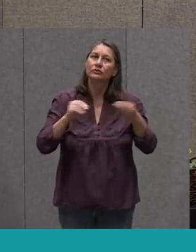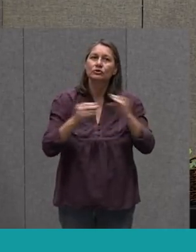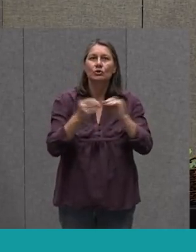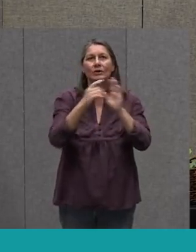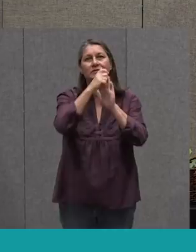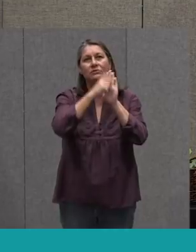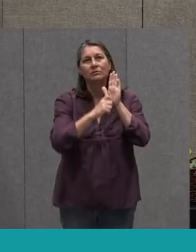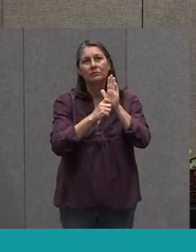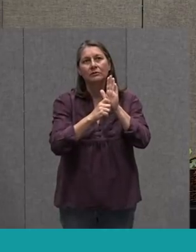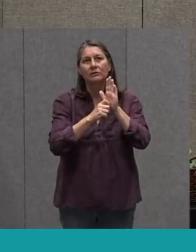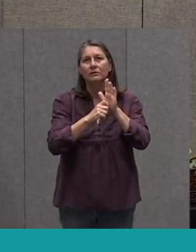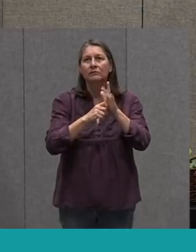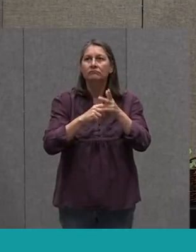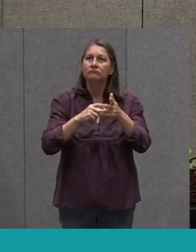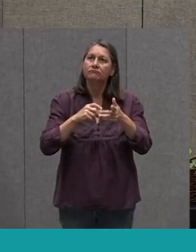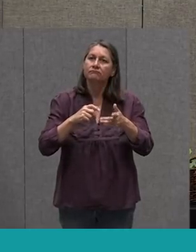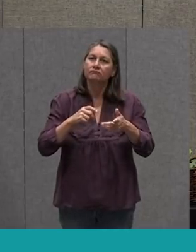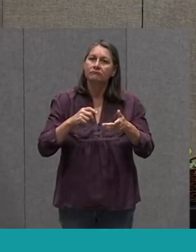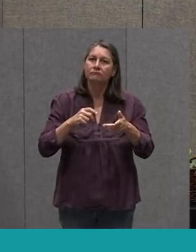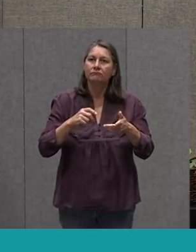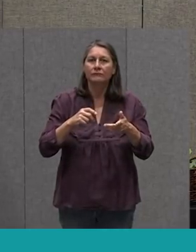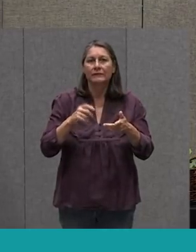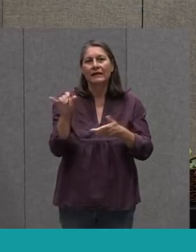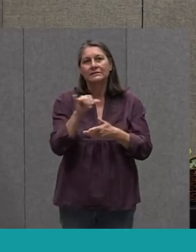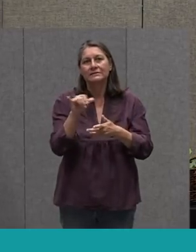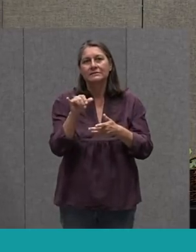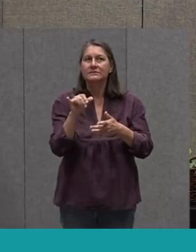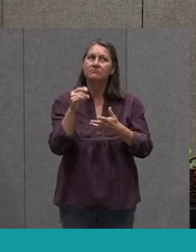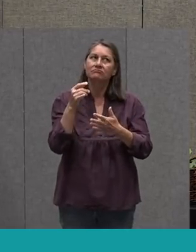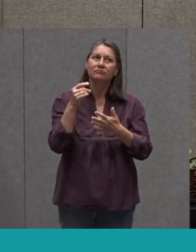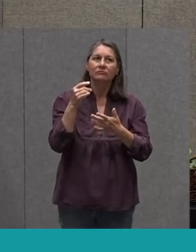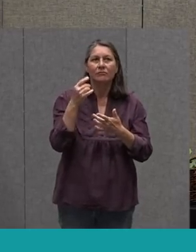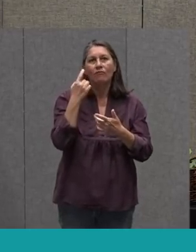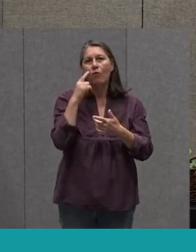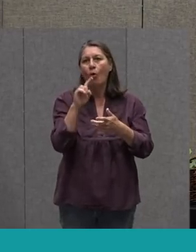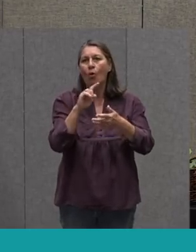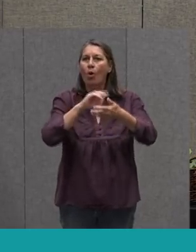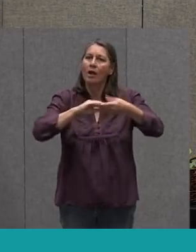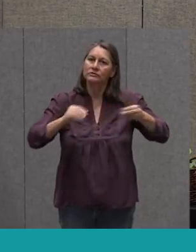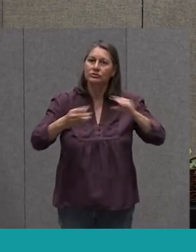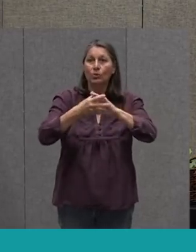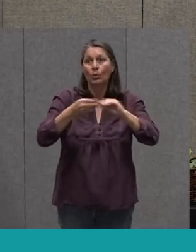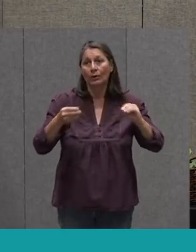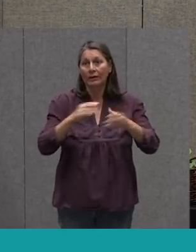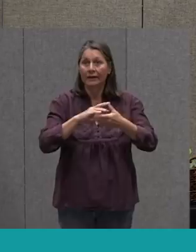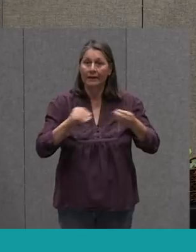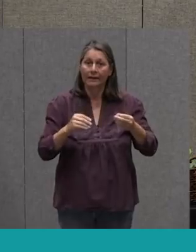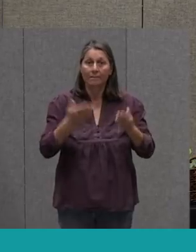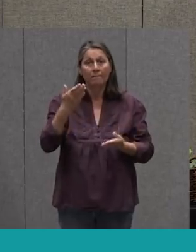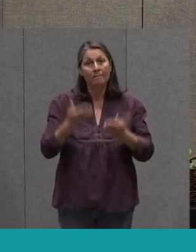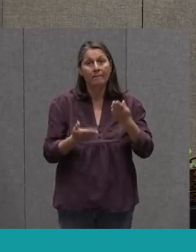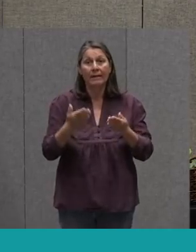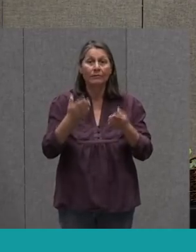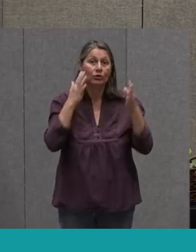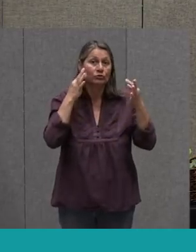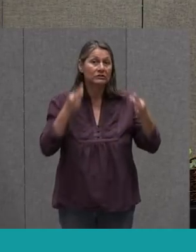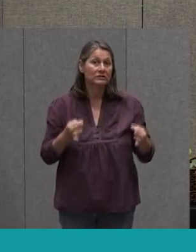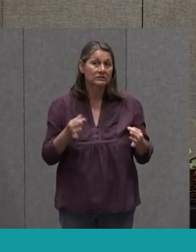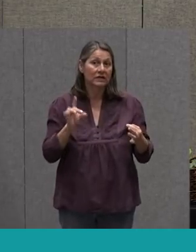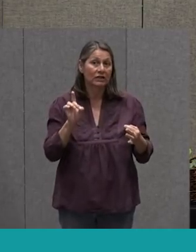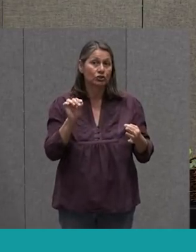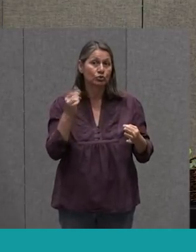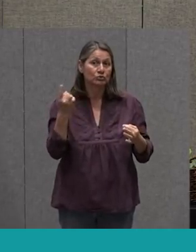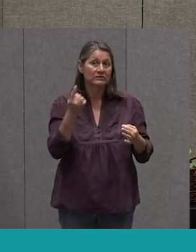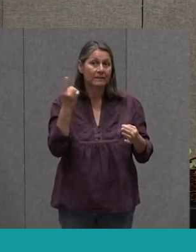Or Maybe A Narrative Text Most Likely You Might Choose To Do Something Fiction You Could Teach Something